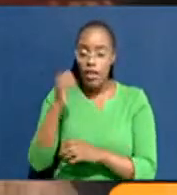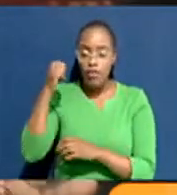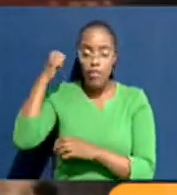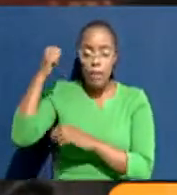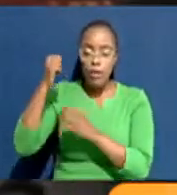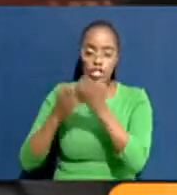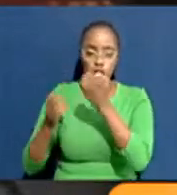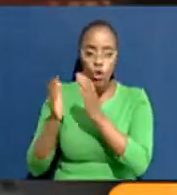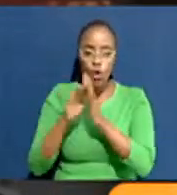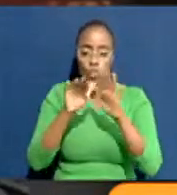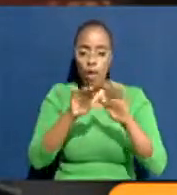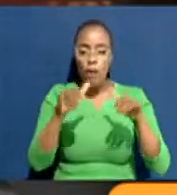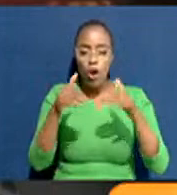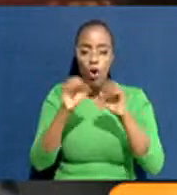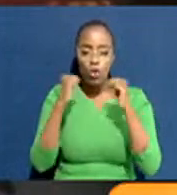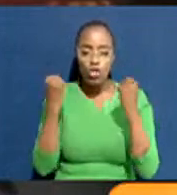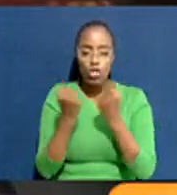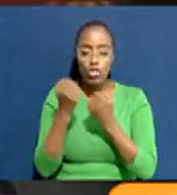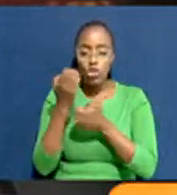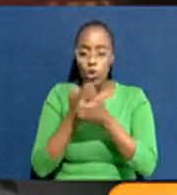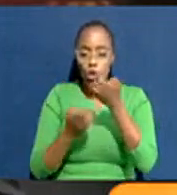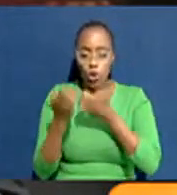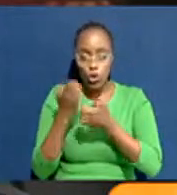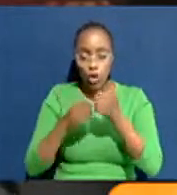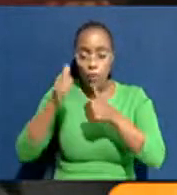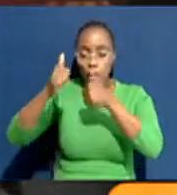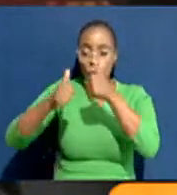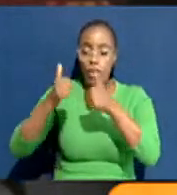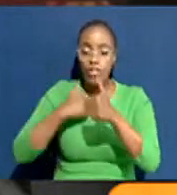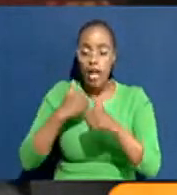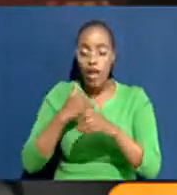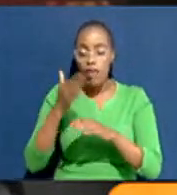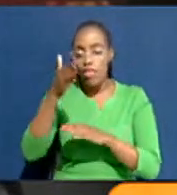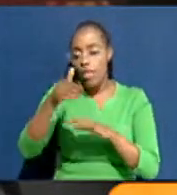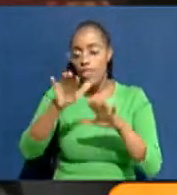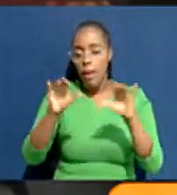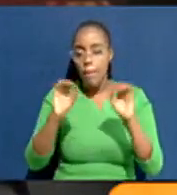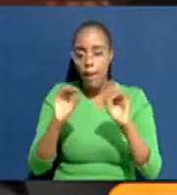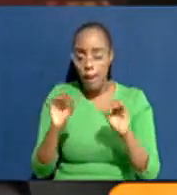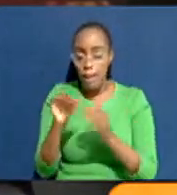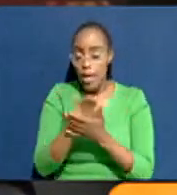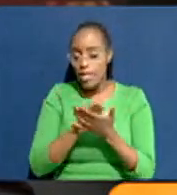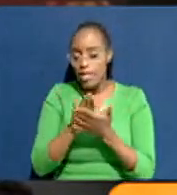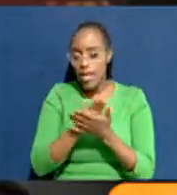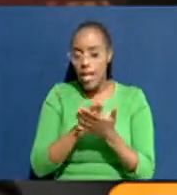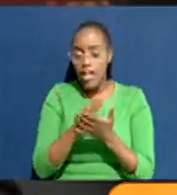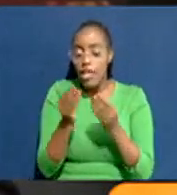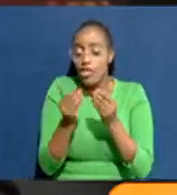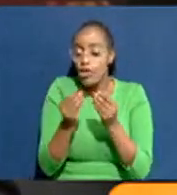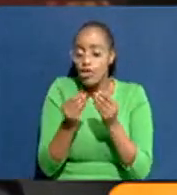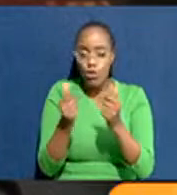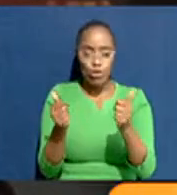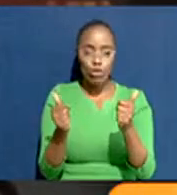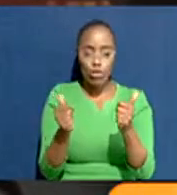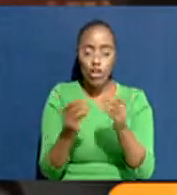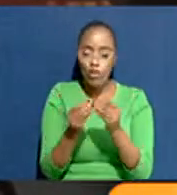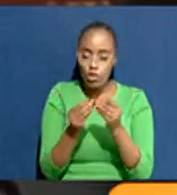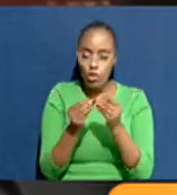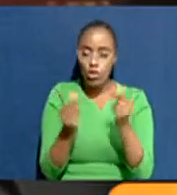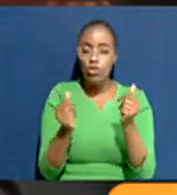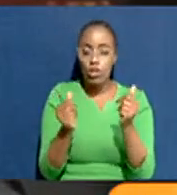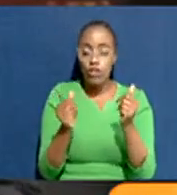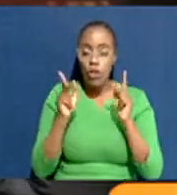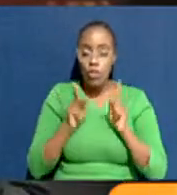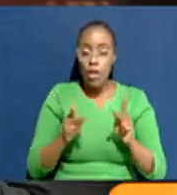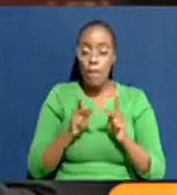that are market-based, whether you look at socialist economies that are off the market, basically, the solution for